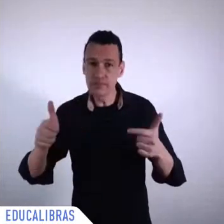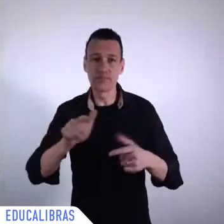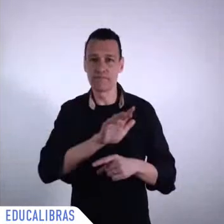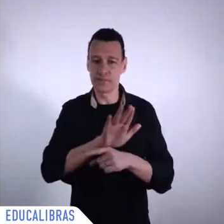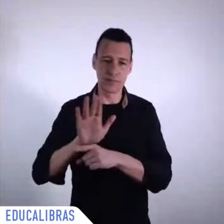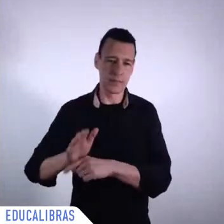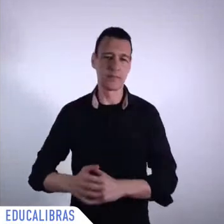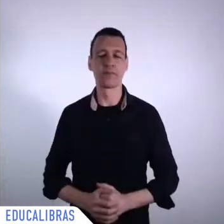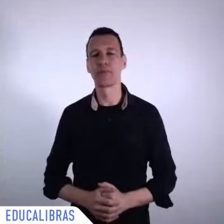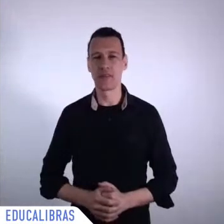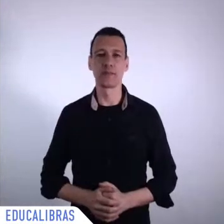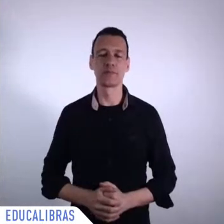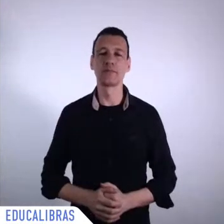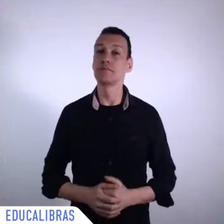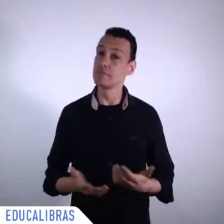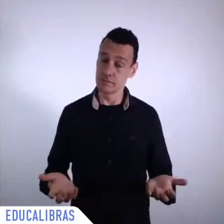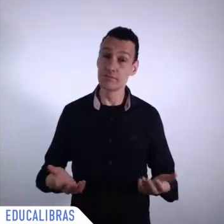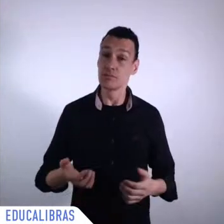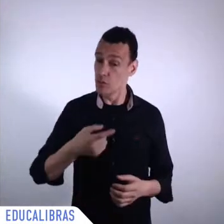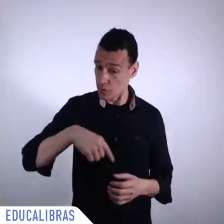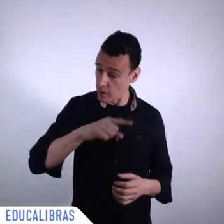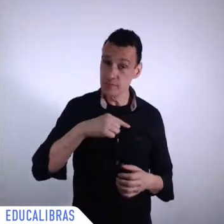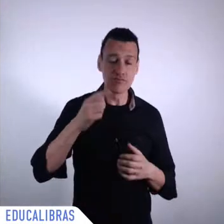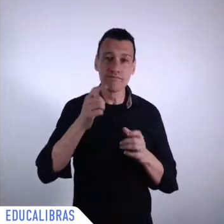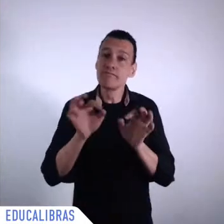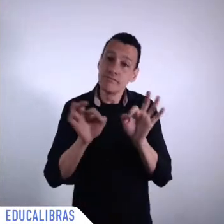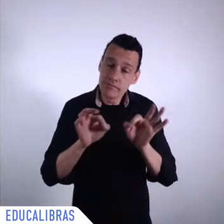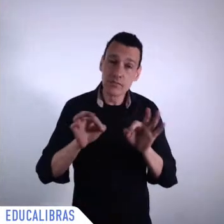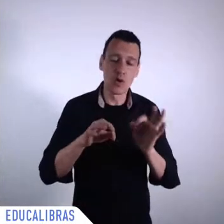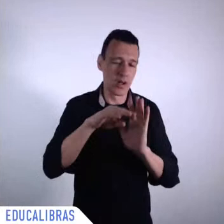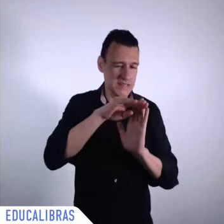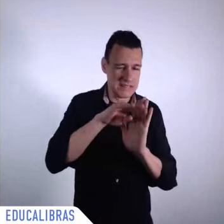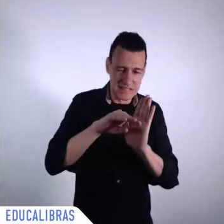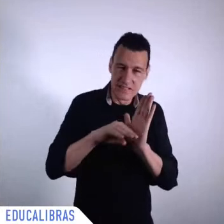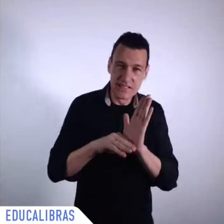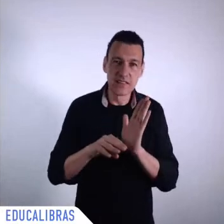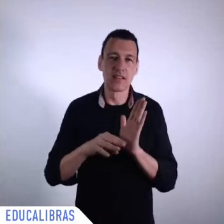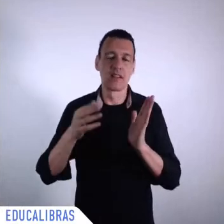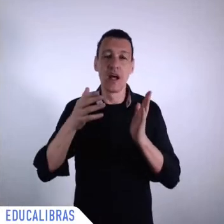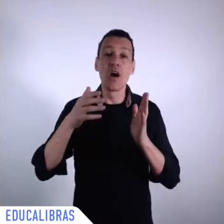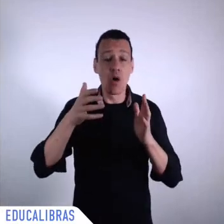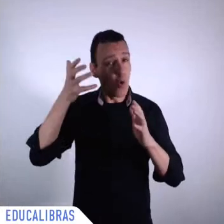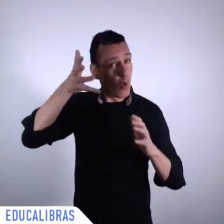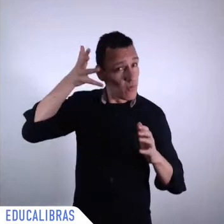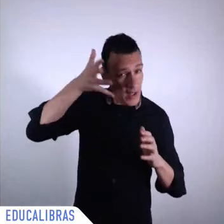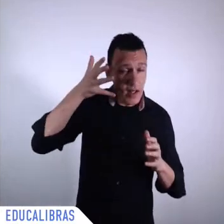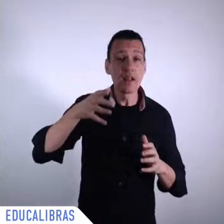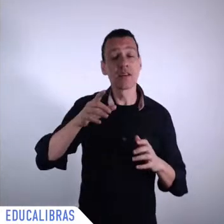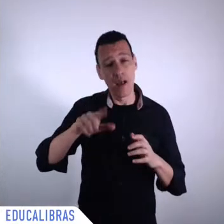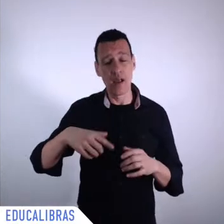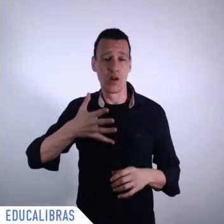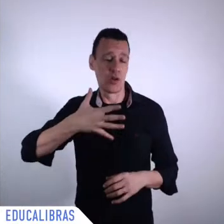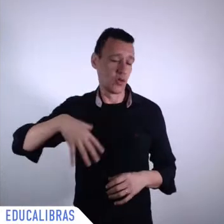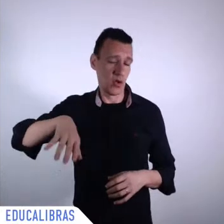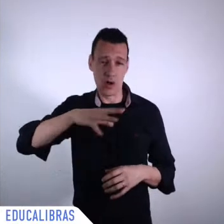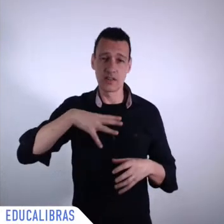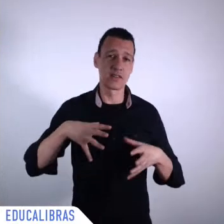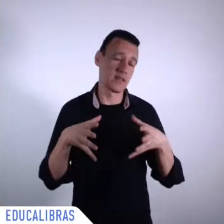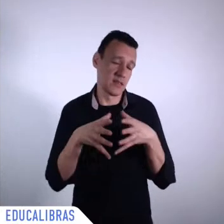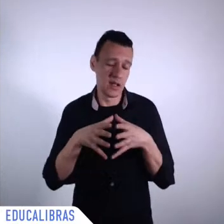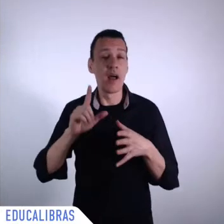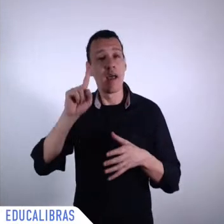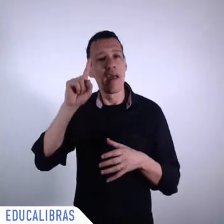with this spirit, we decided to build this conference organized by us,